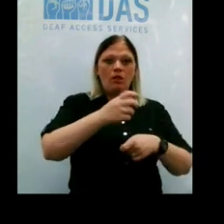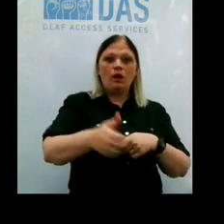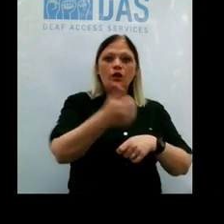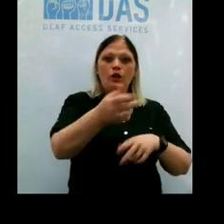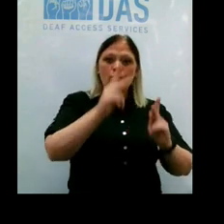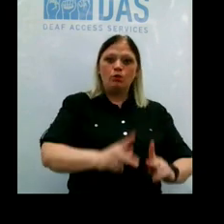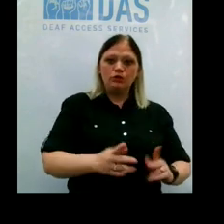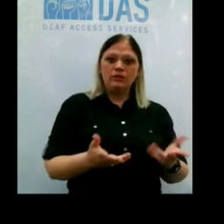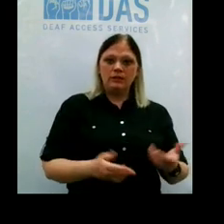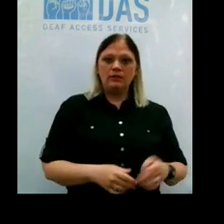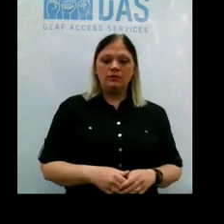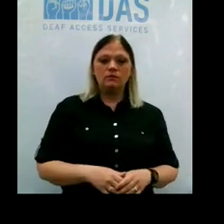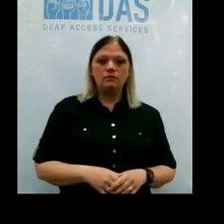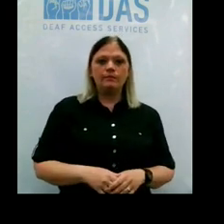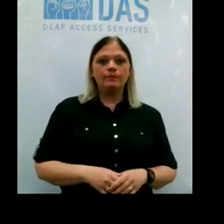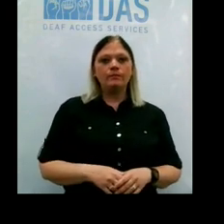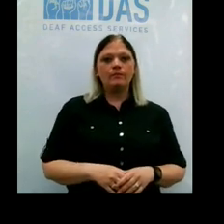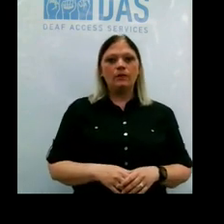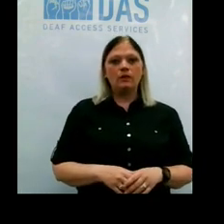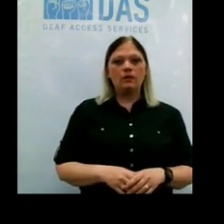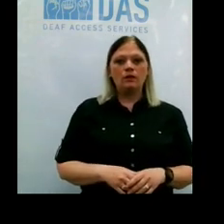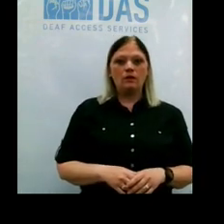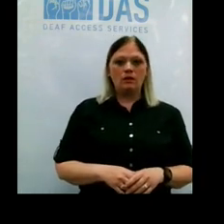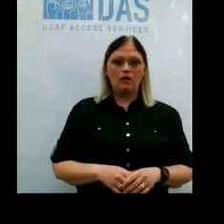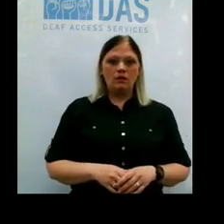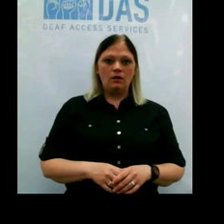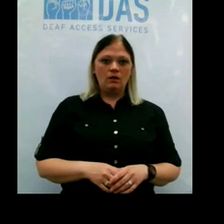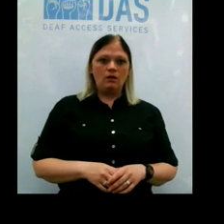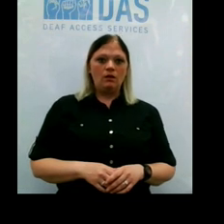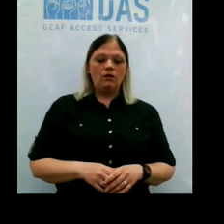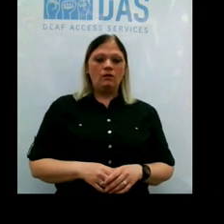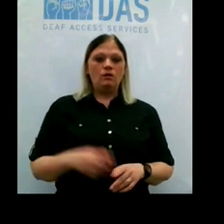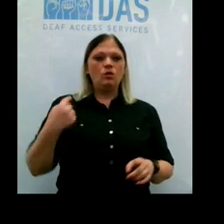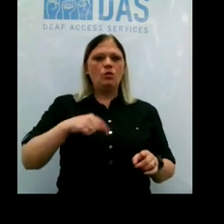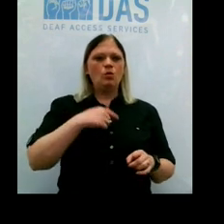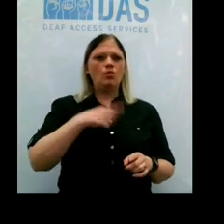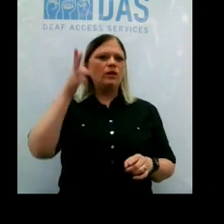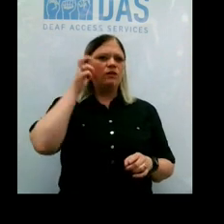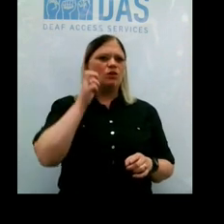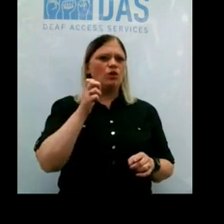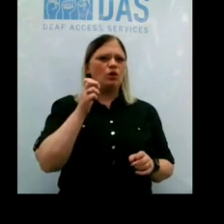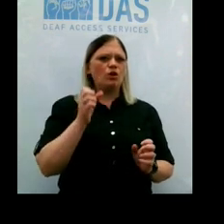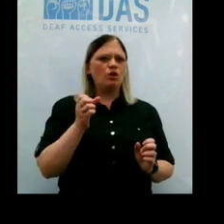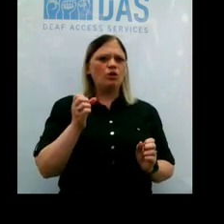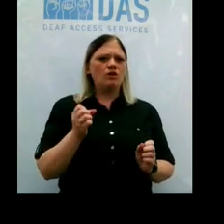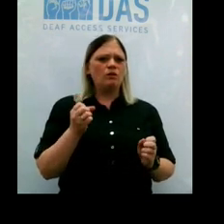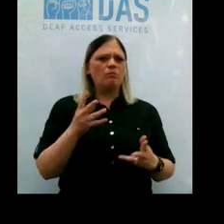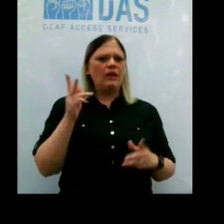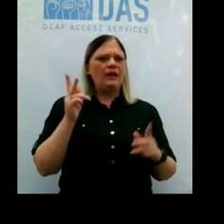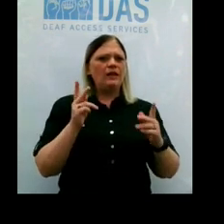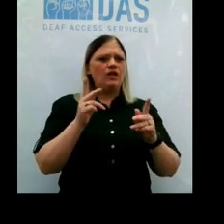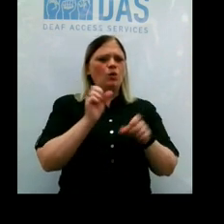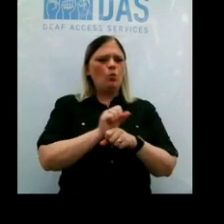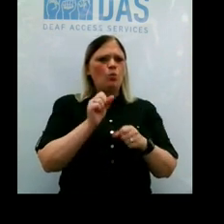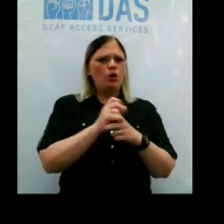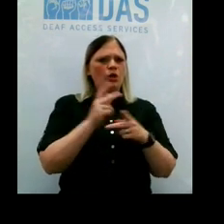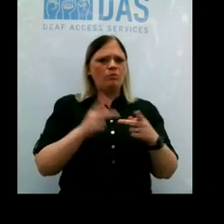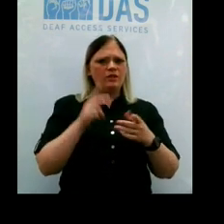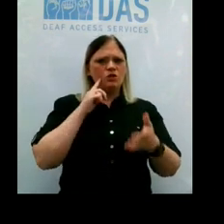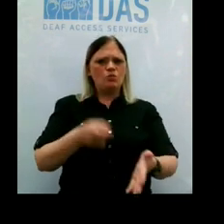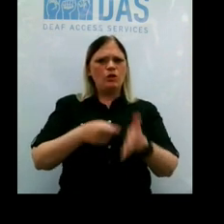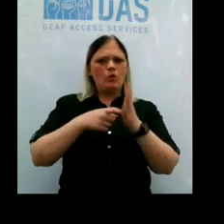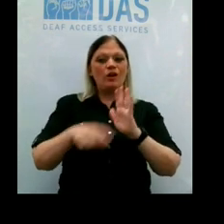Also, we've heard that many workplaces are requiring people to have a negative test to return to work.